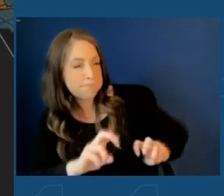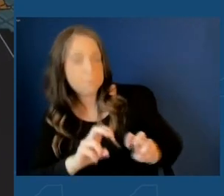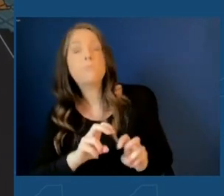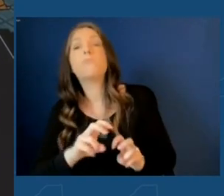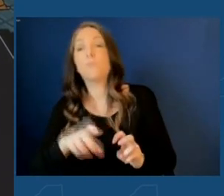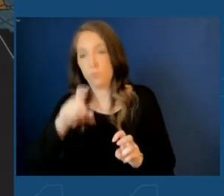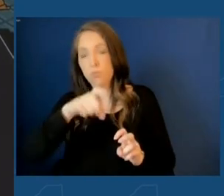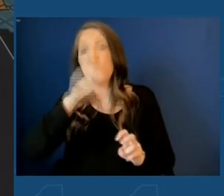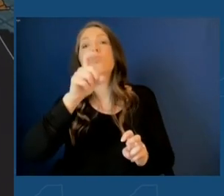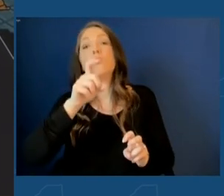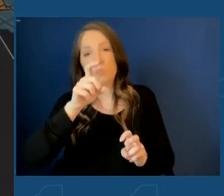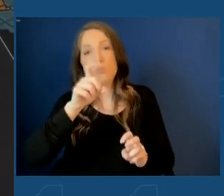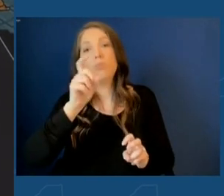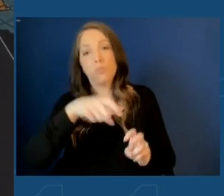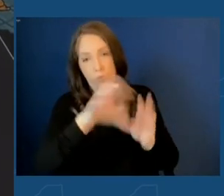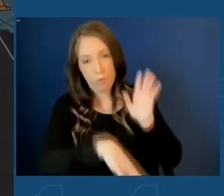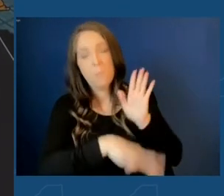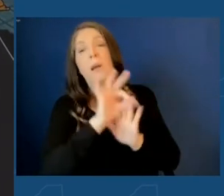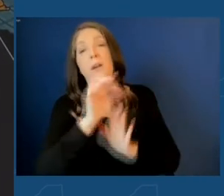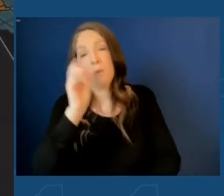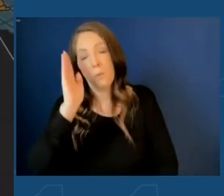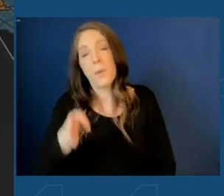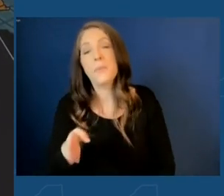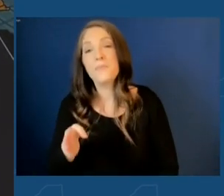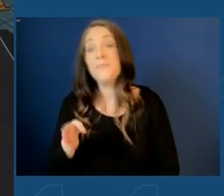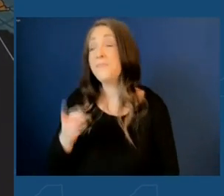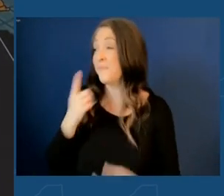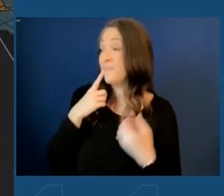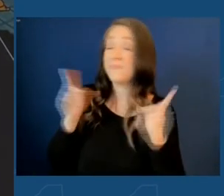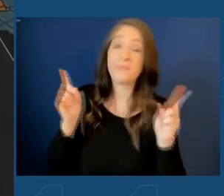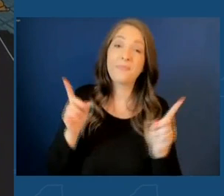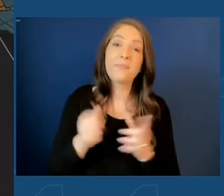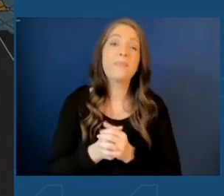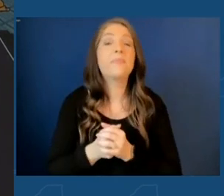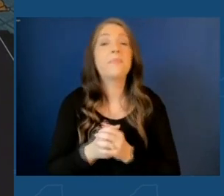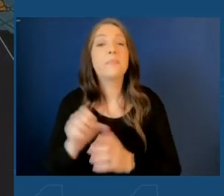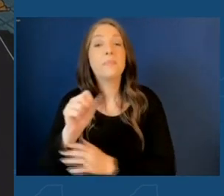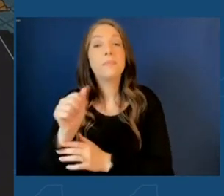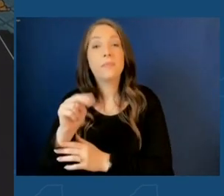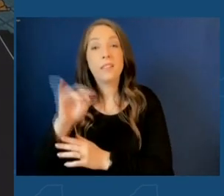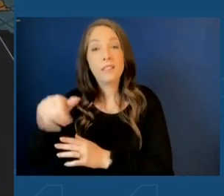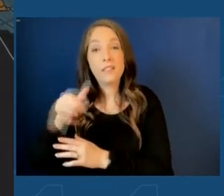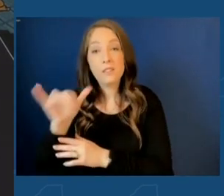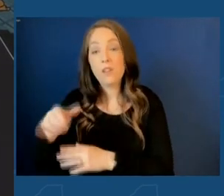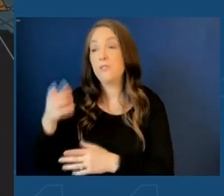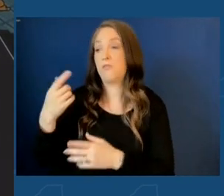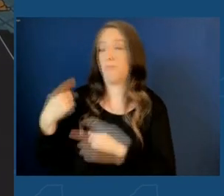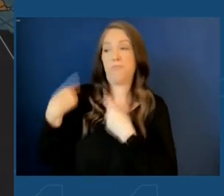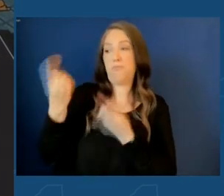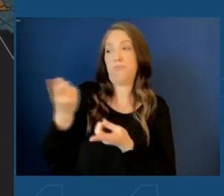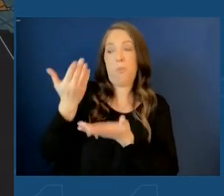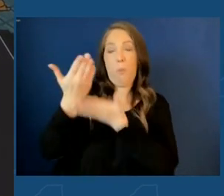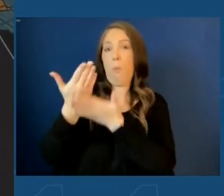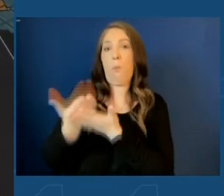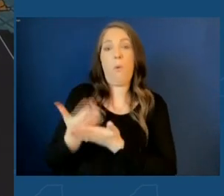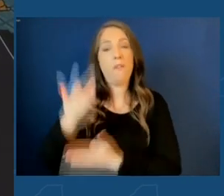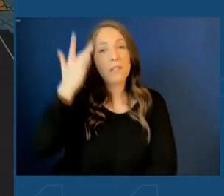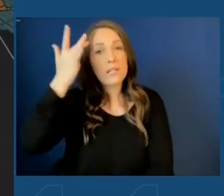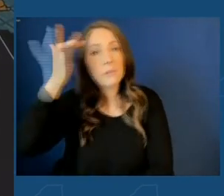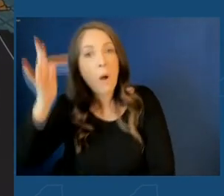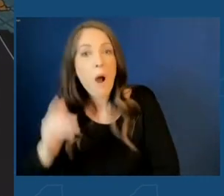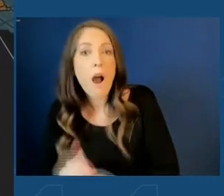choosing White Pine and so it happened. Well, Sanjay has been proving how smart he is, his brilliance since he came here as a